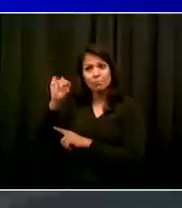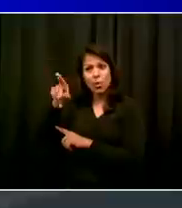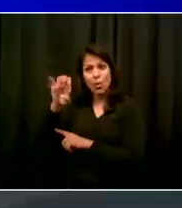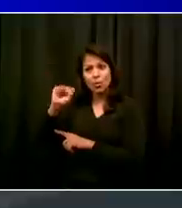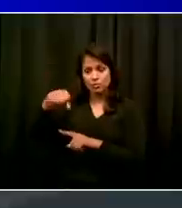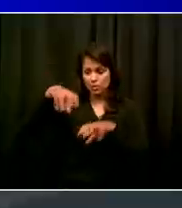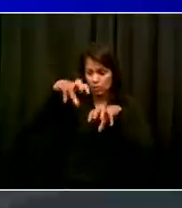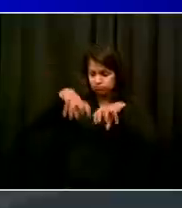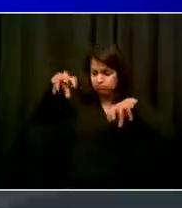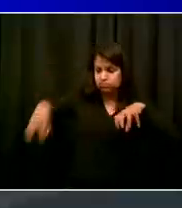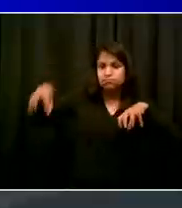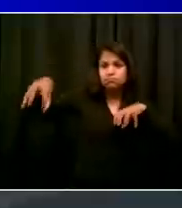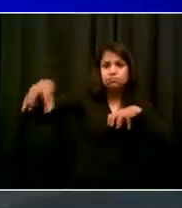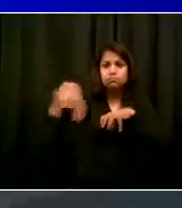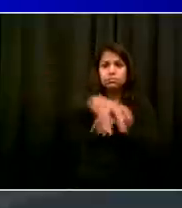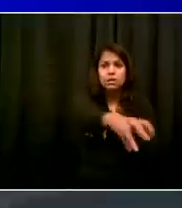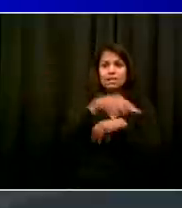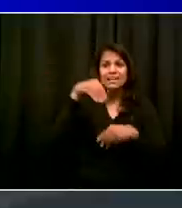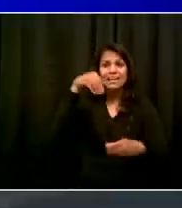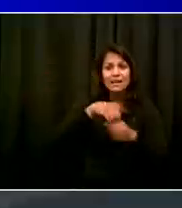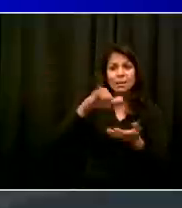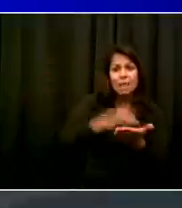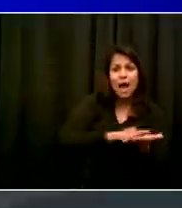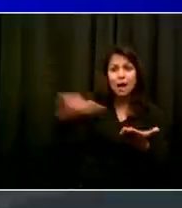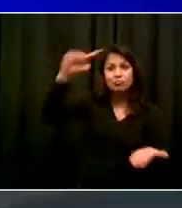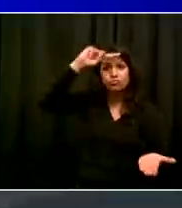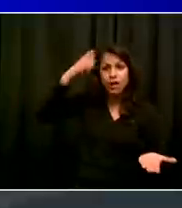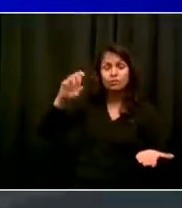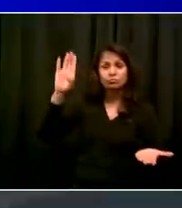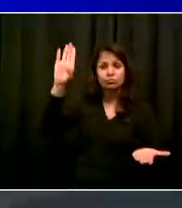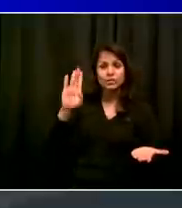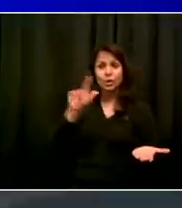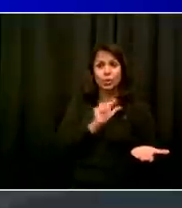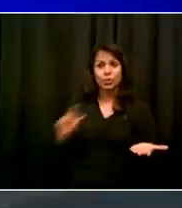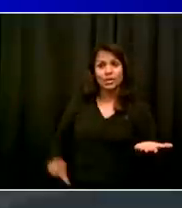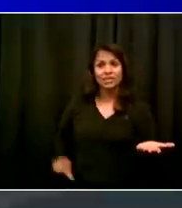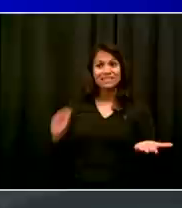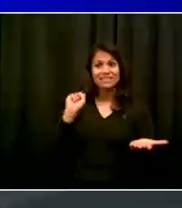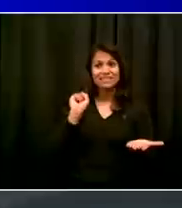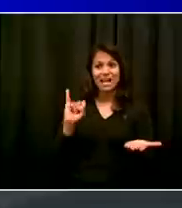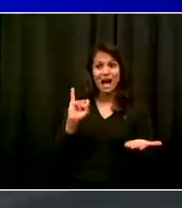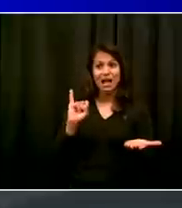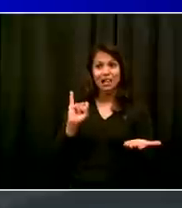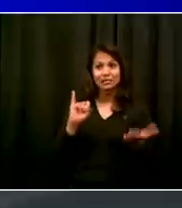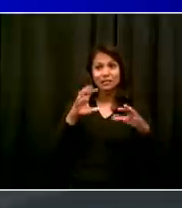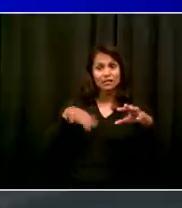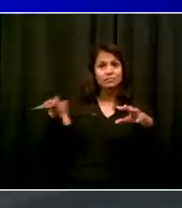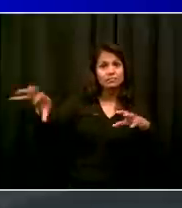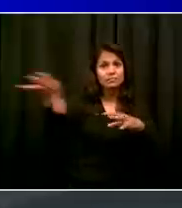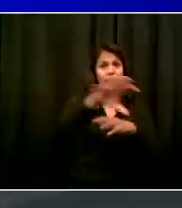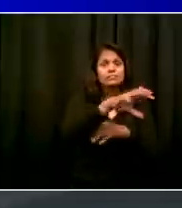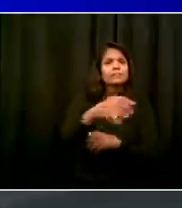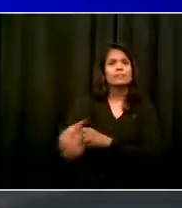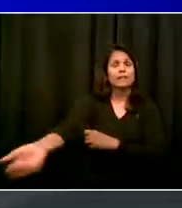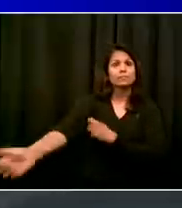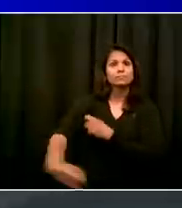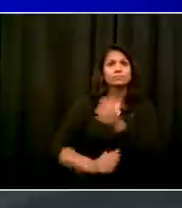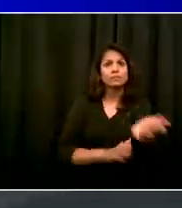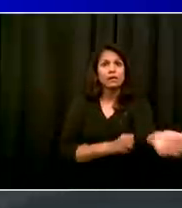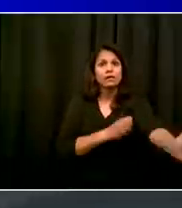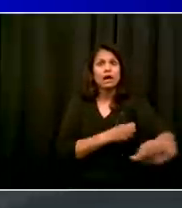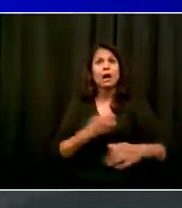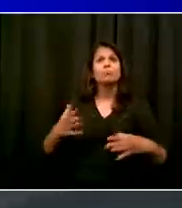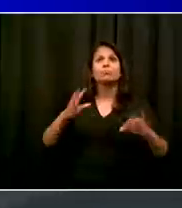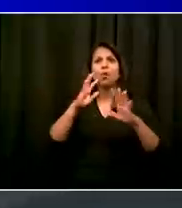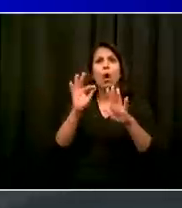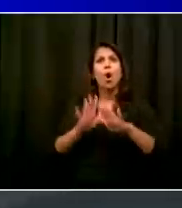sample size, what's going on. So again, if you have not been tested in a while or never been tested, we need you to go get tested. Obviously, if you